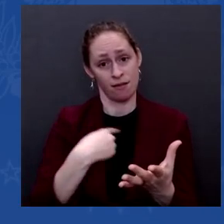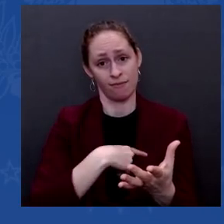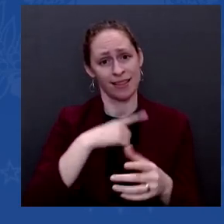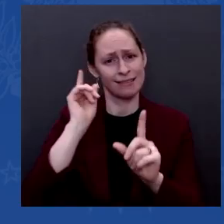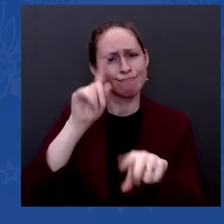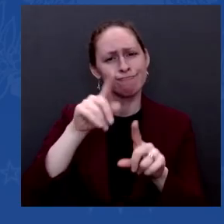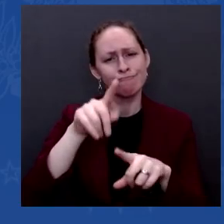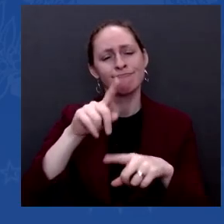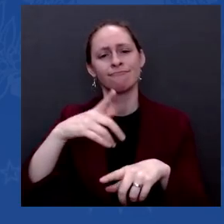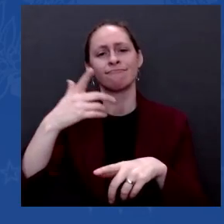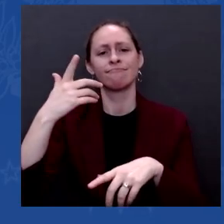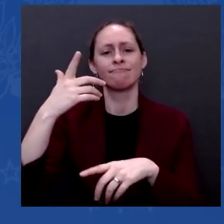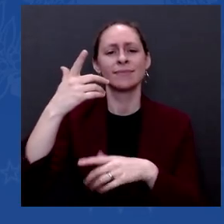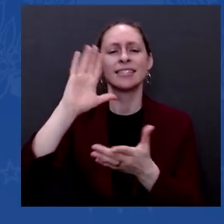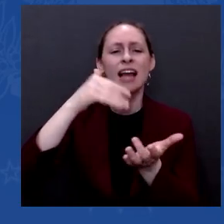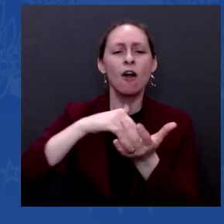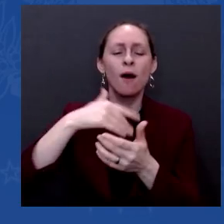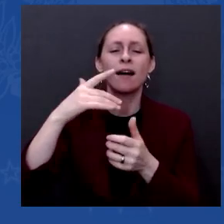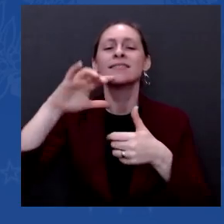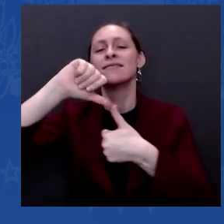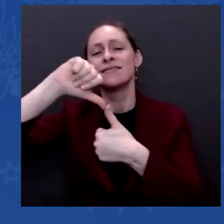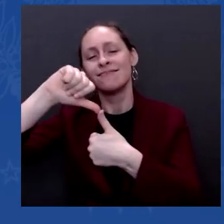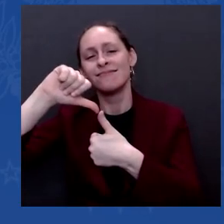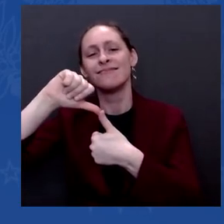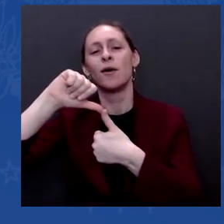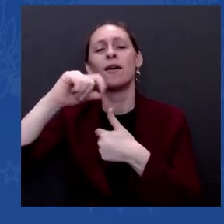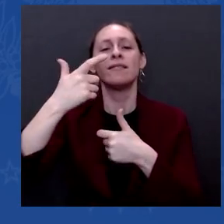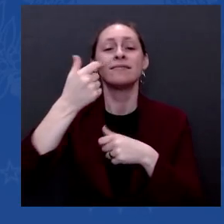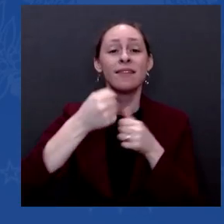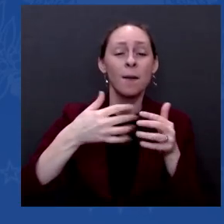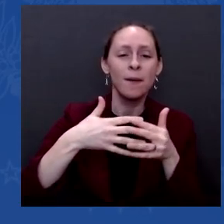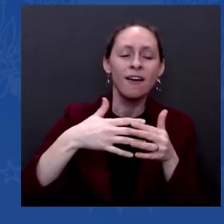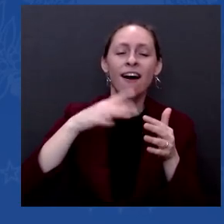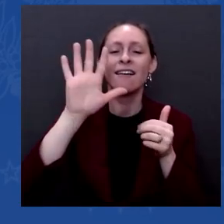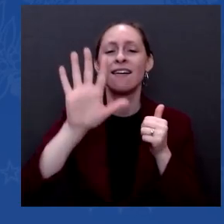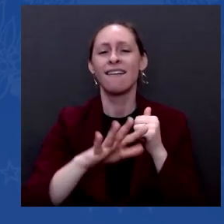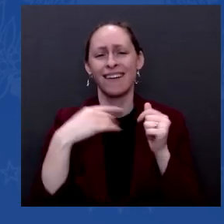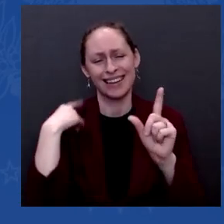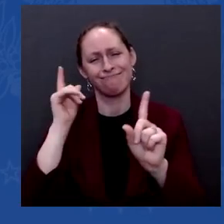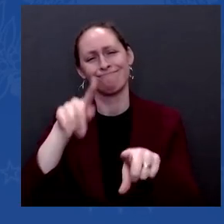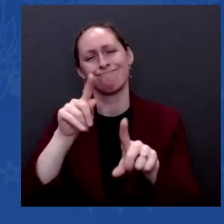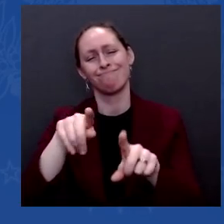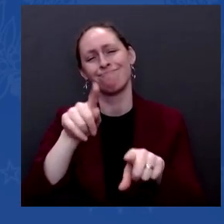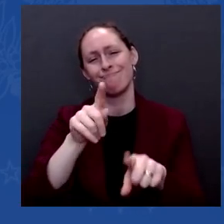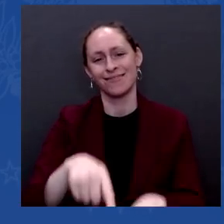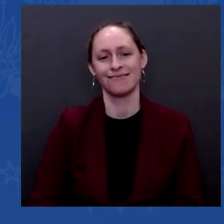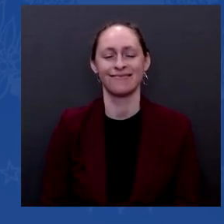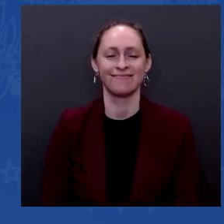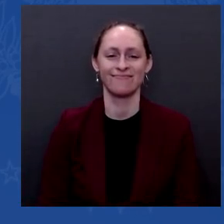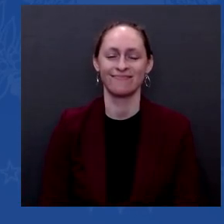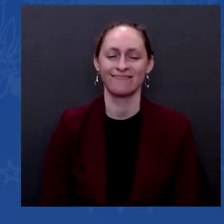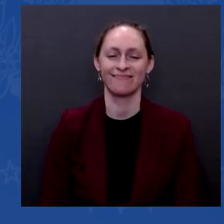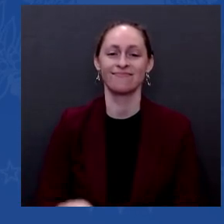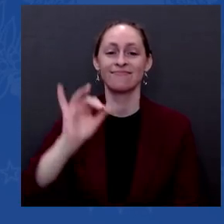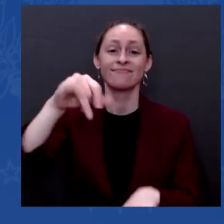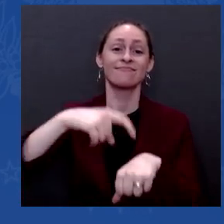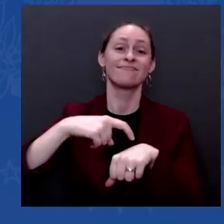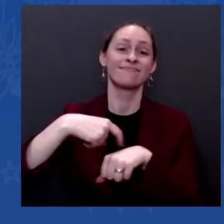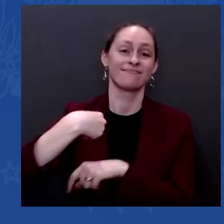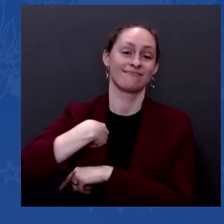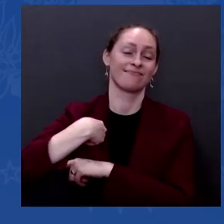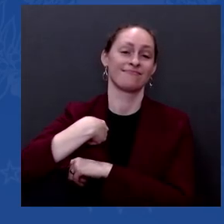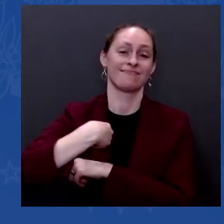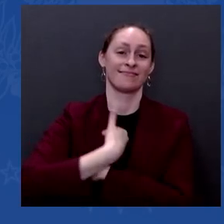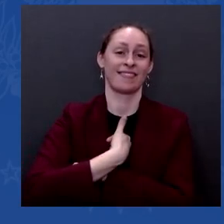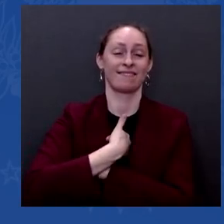bulk of my years basically in Europe and or in Latin America. I'm in contact with the leaders of the countries